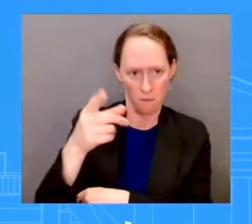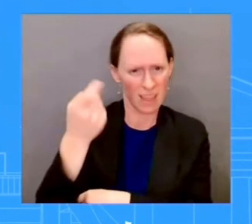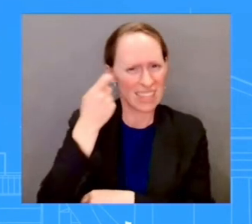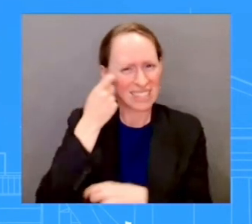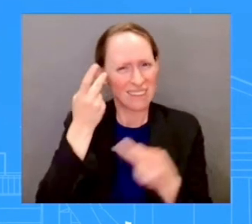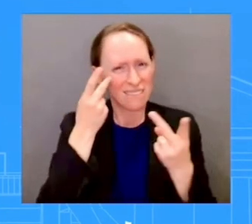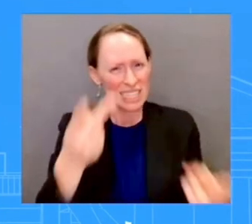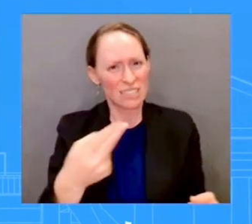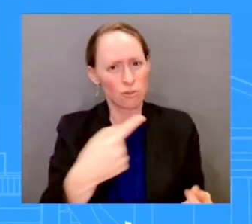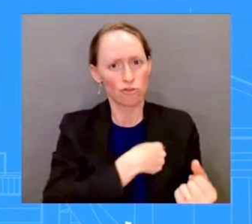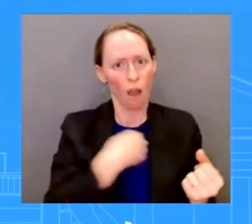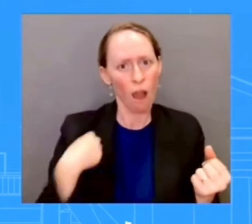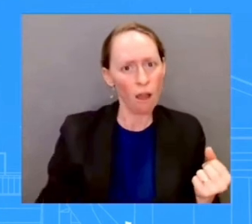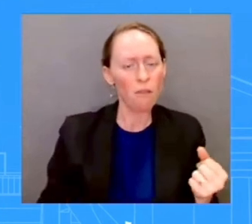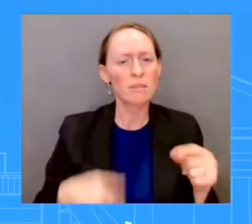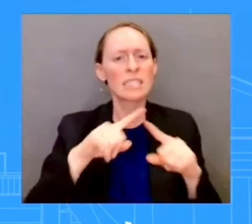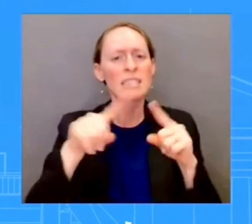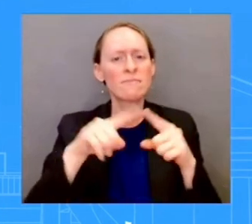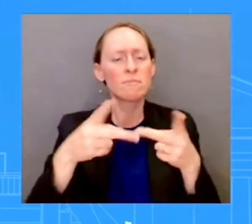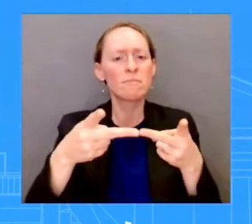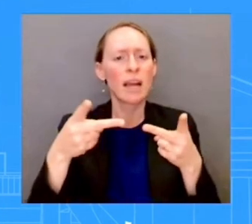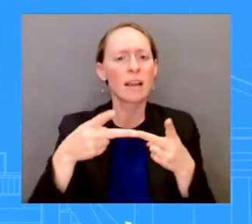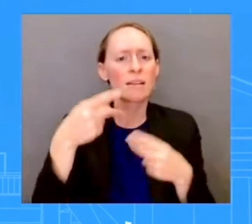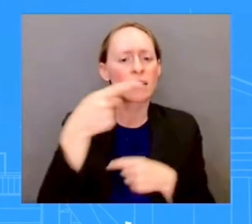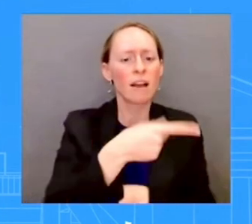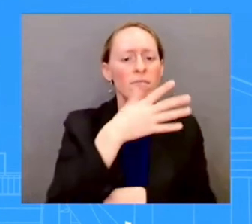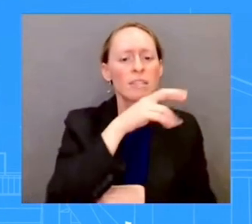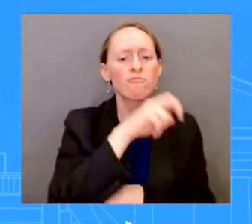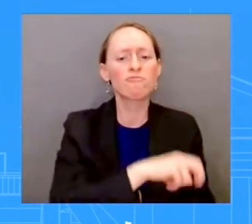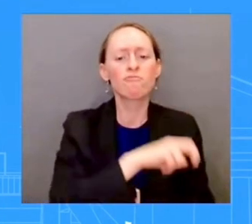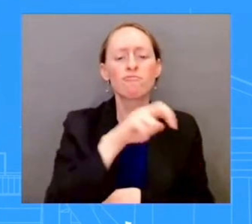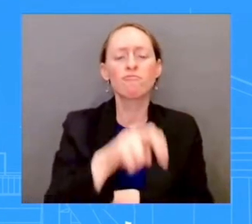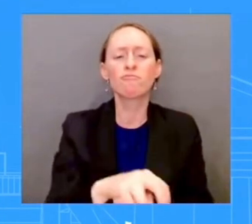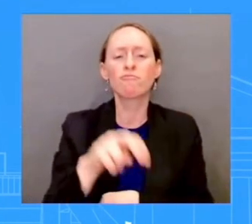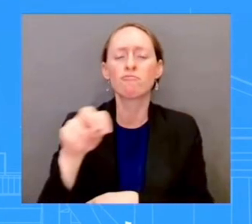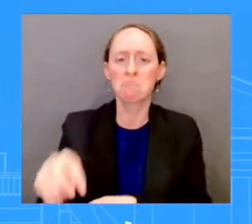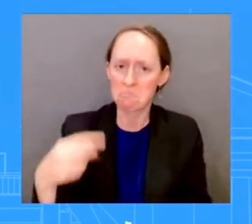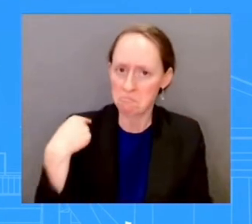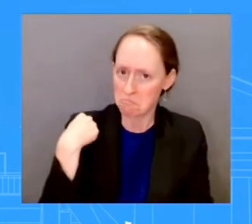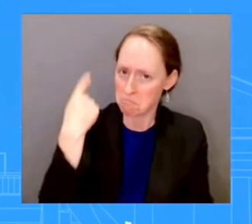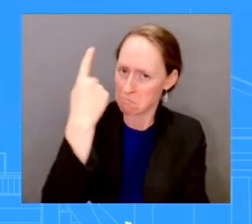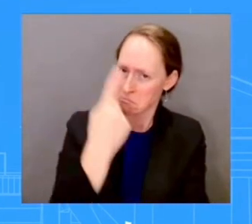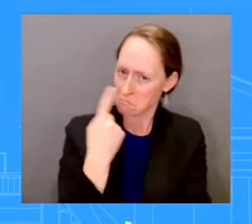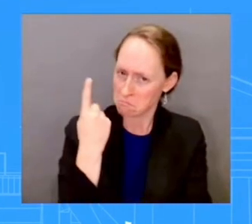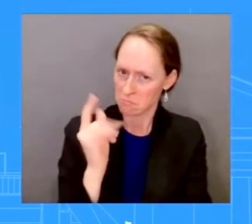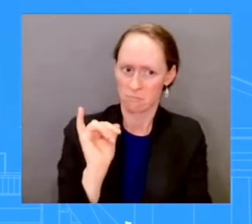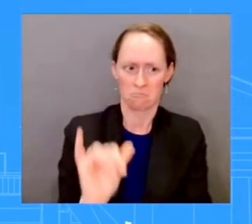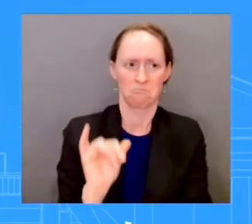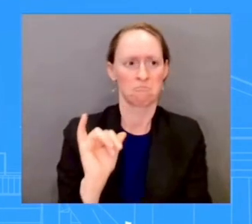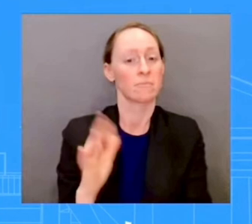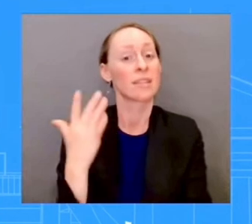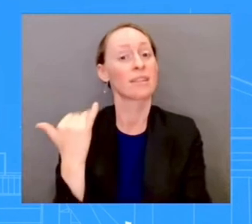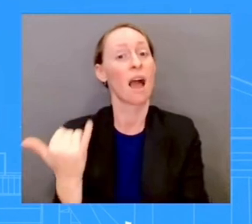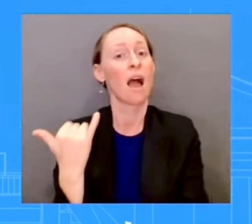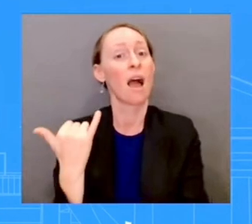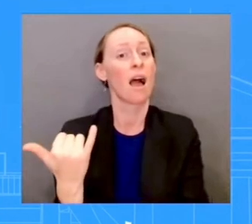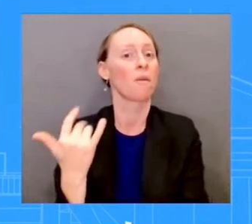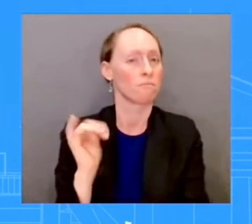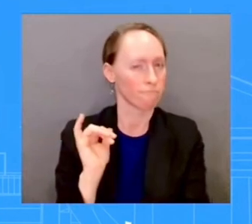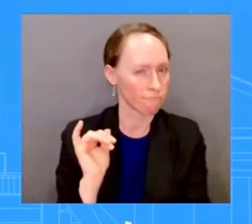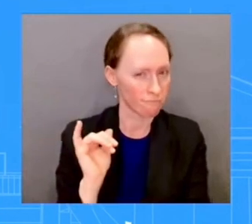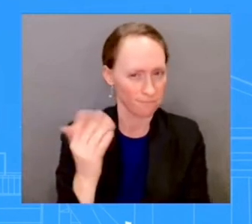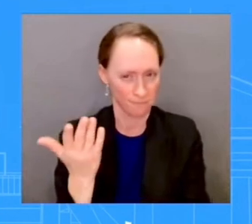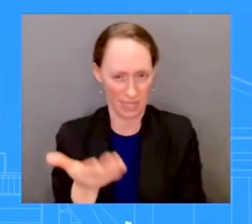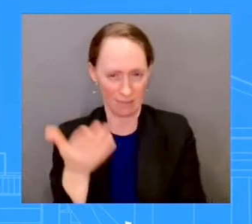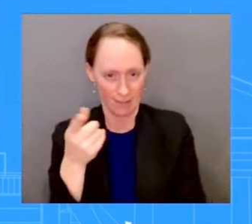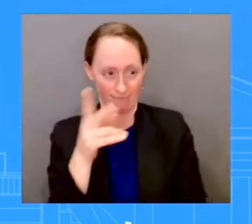uninvestable comment, but just looking back, would you assess the outcome of her meetings?